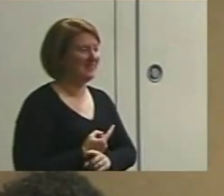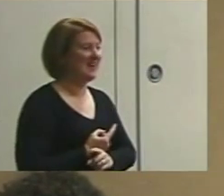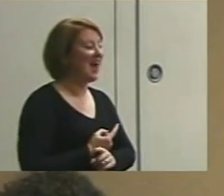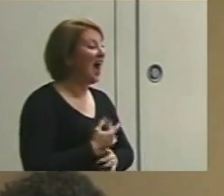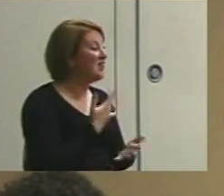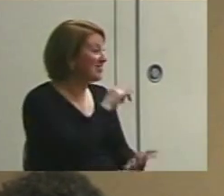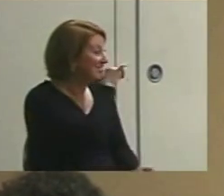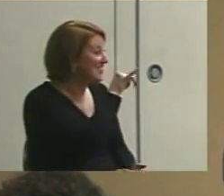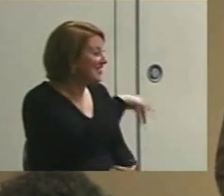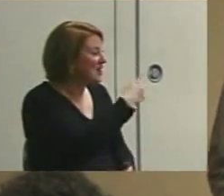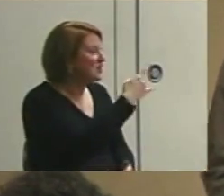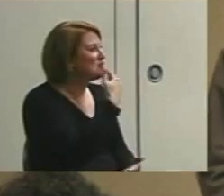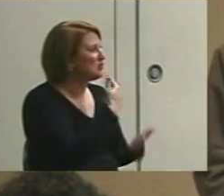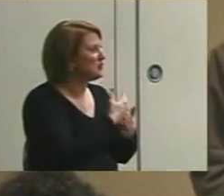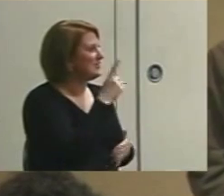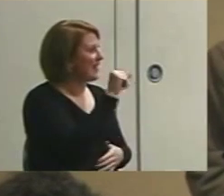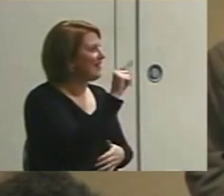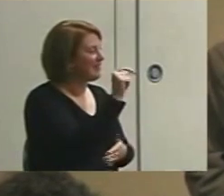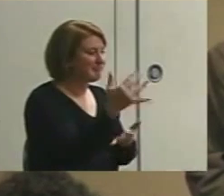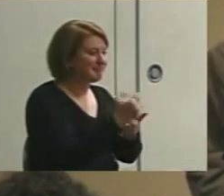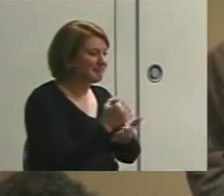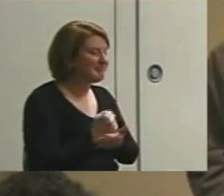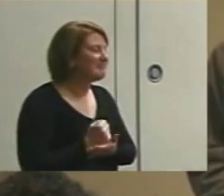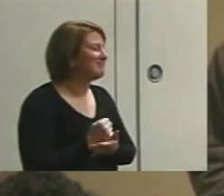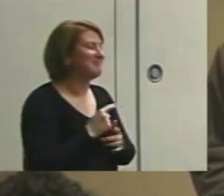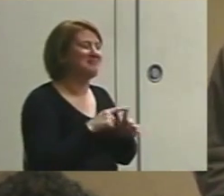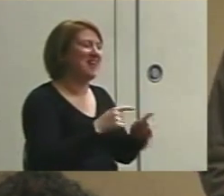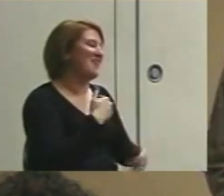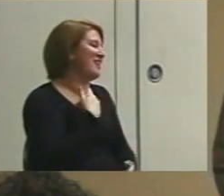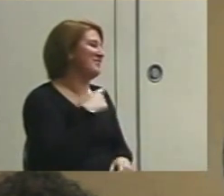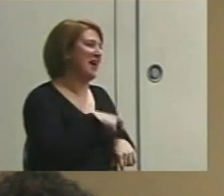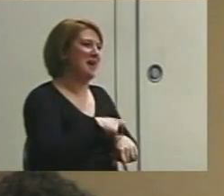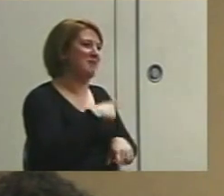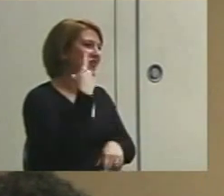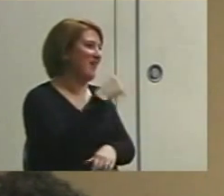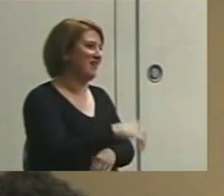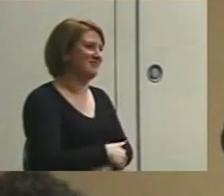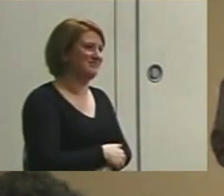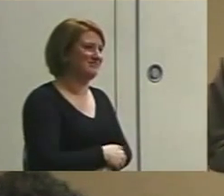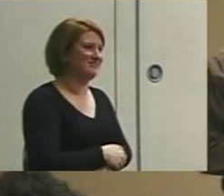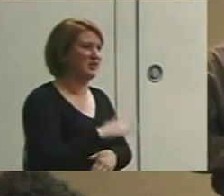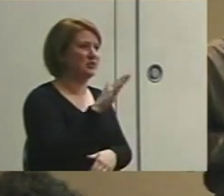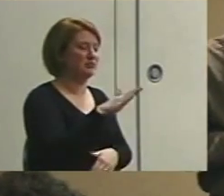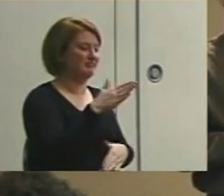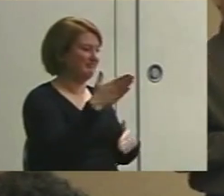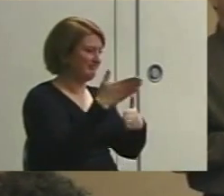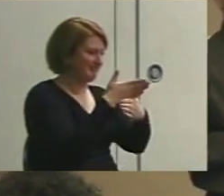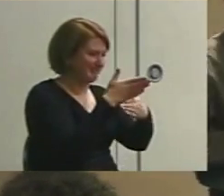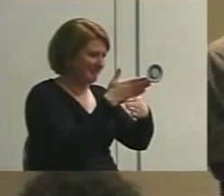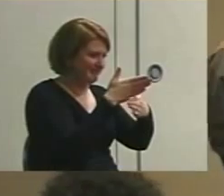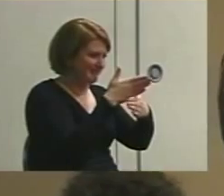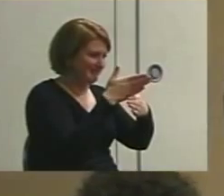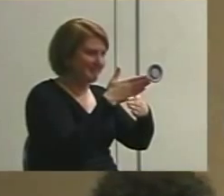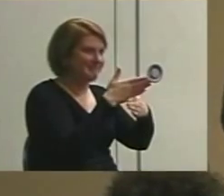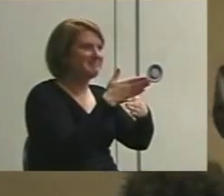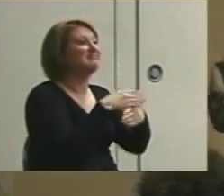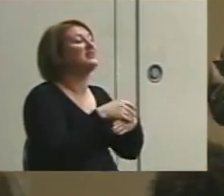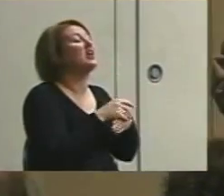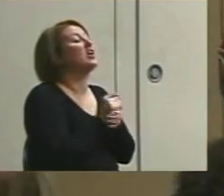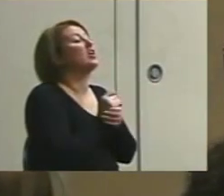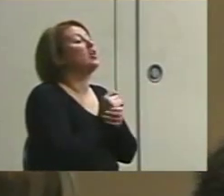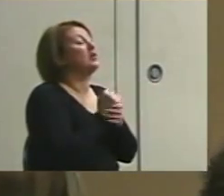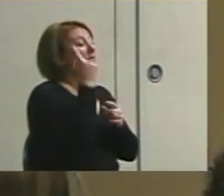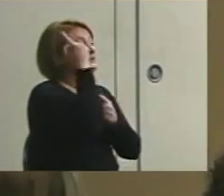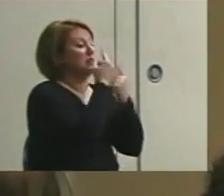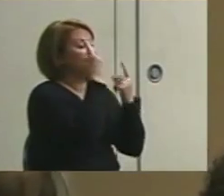that one, would give me really good data but I don't have time to do that. Where's your happy medium? So it's a consideration of what would